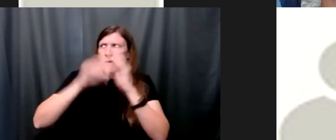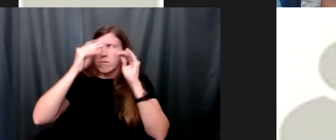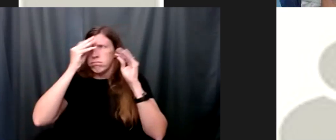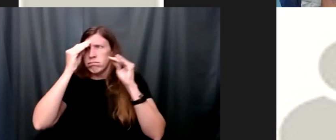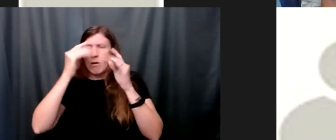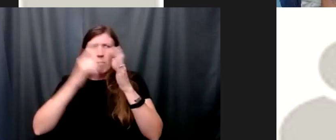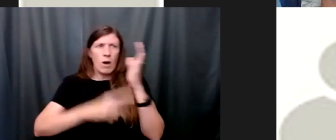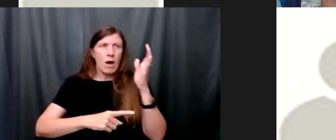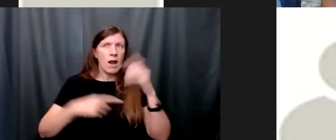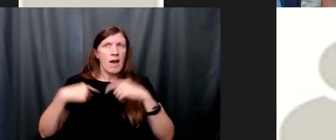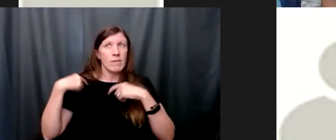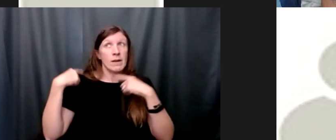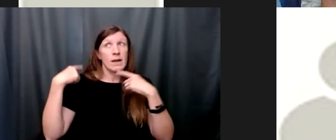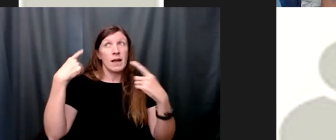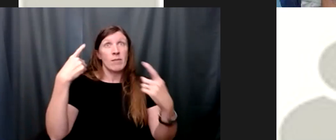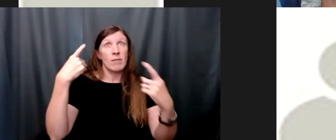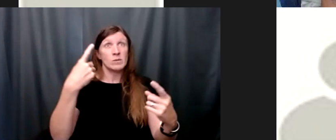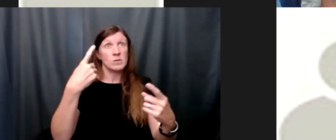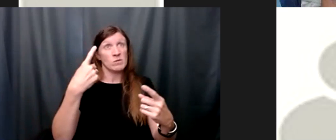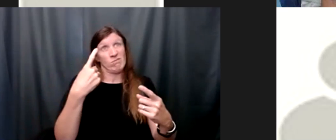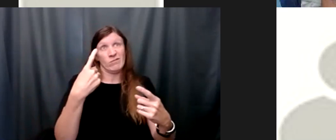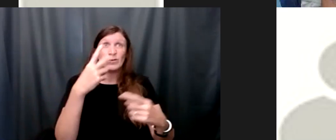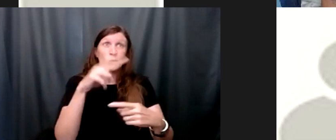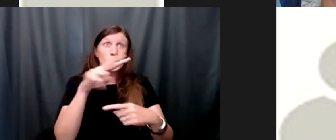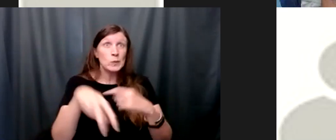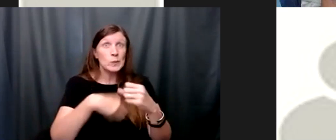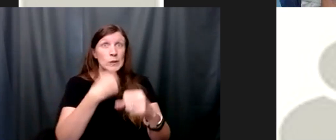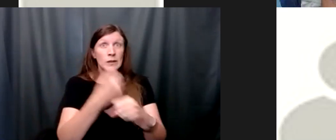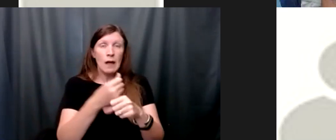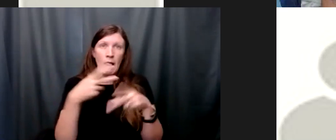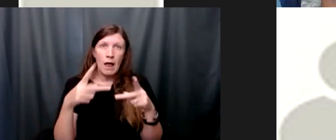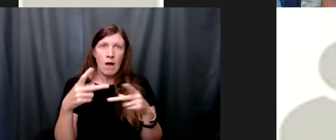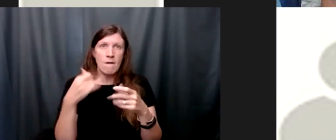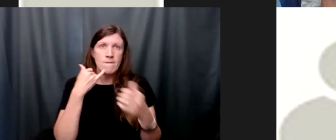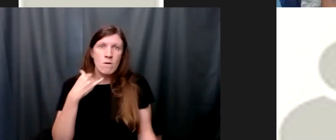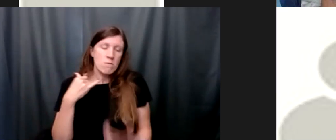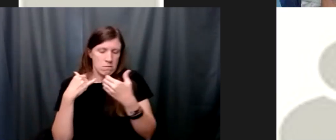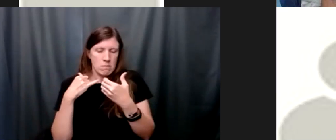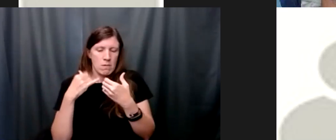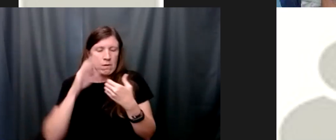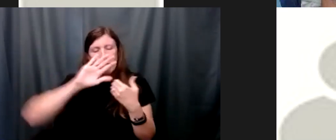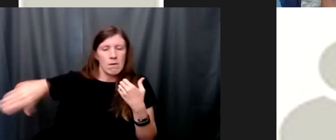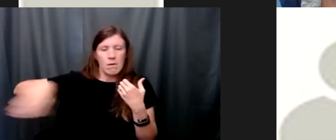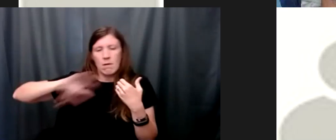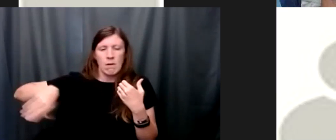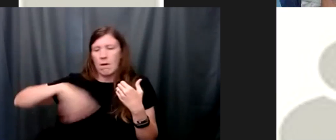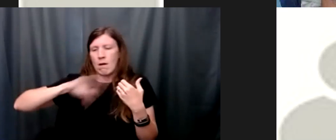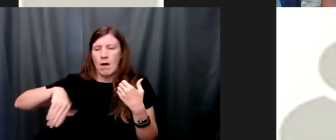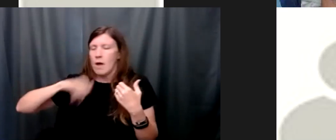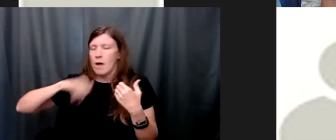what i'd been doing for 22 years was allowing my phone to be a distraction from reflection